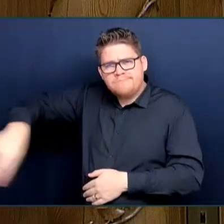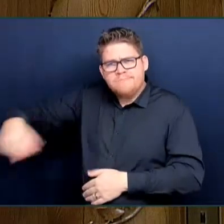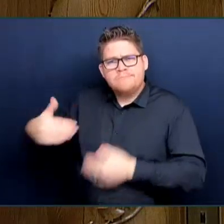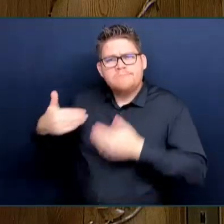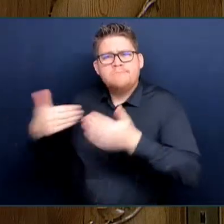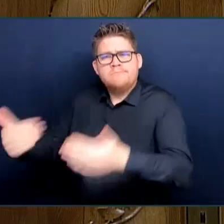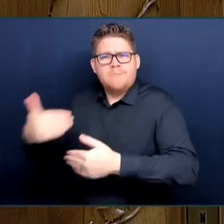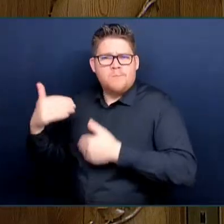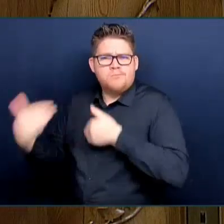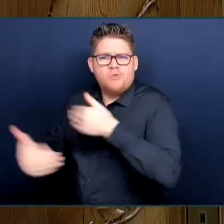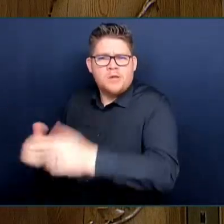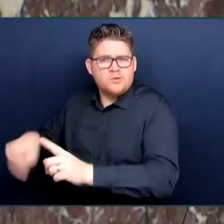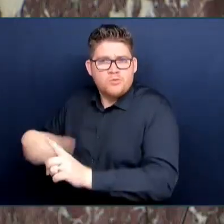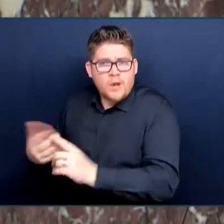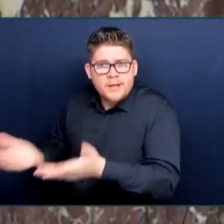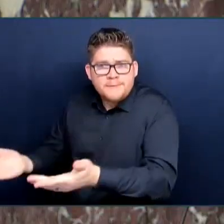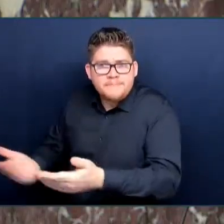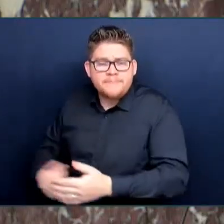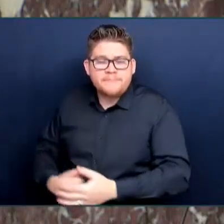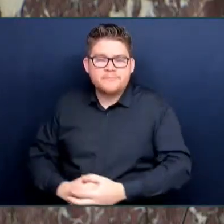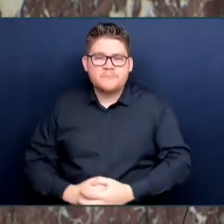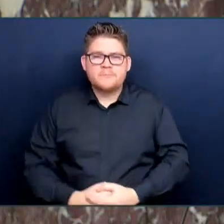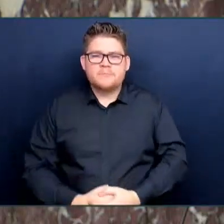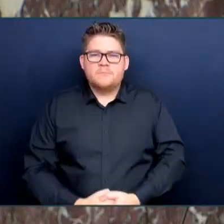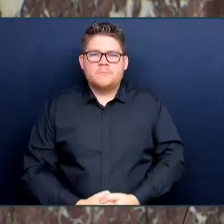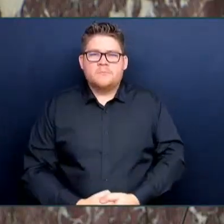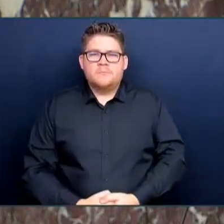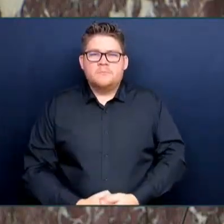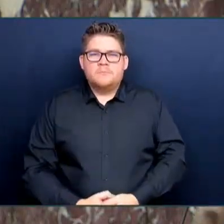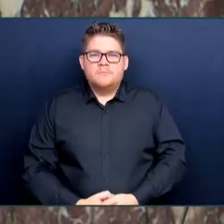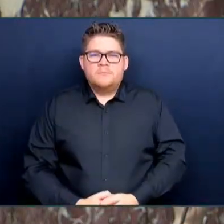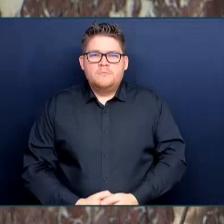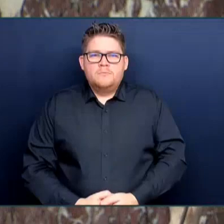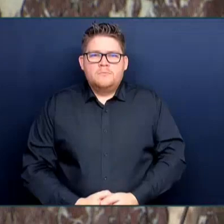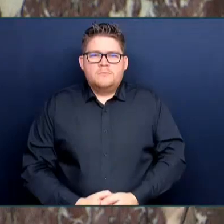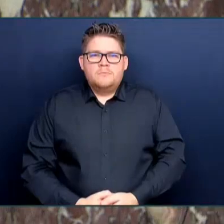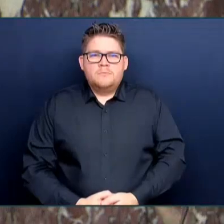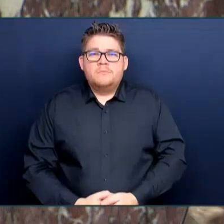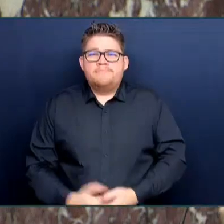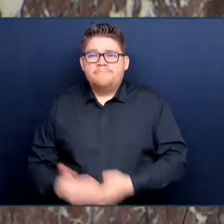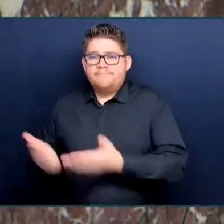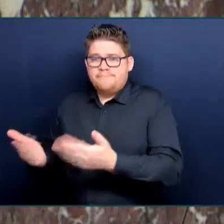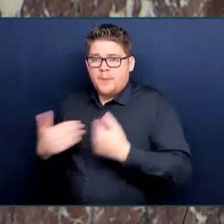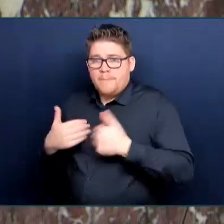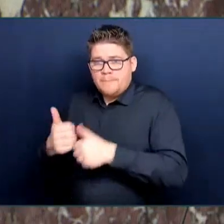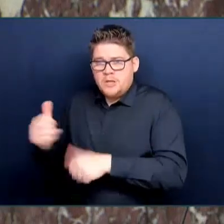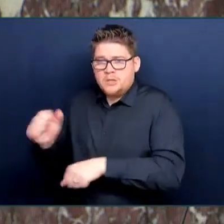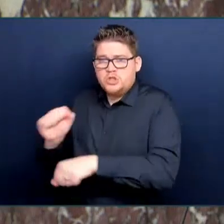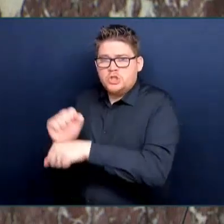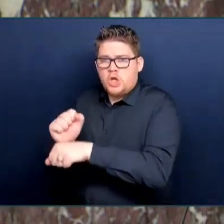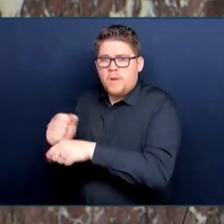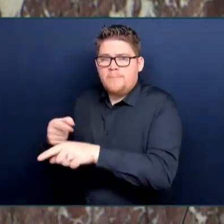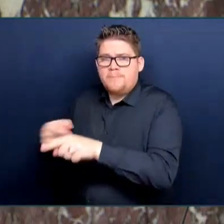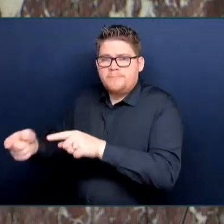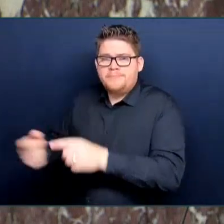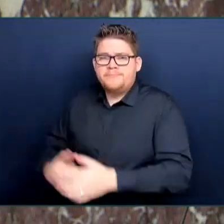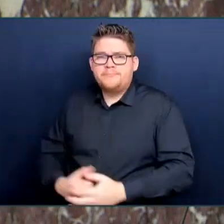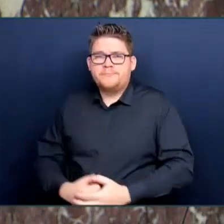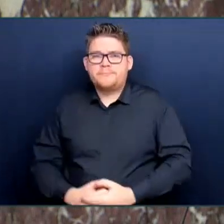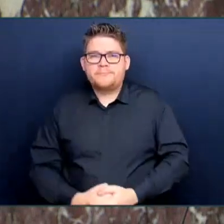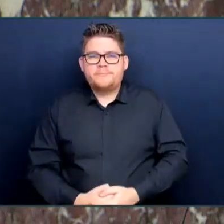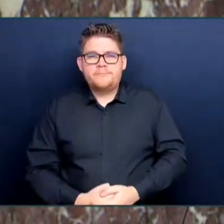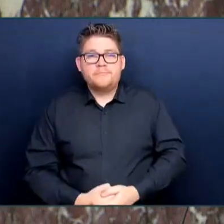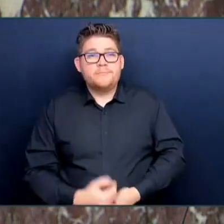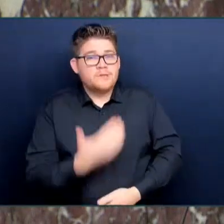Minister of Jobs. Thank you very much, Mr. Speaker. And thank you to the member opposite for the question. Everyone agrees that we need to move